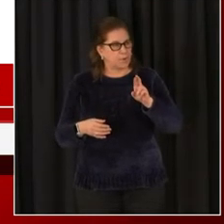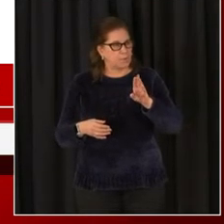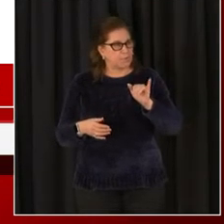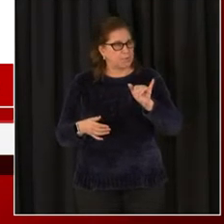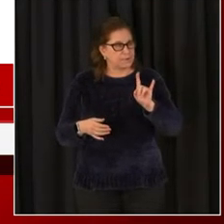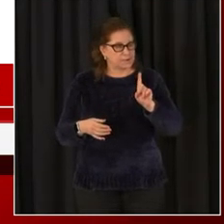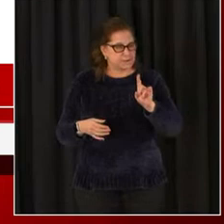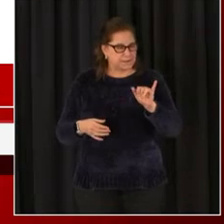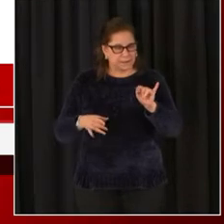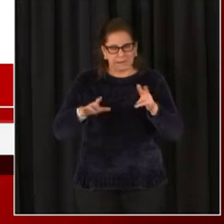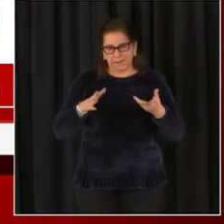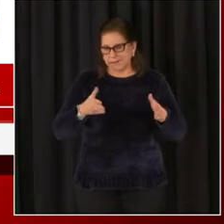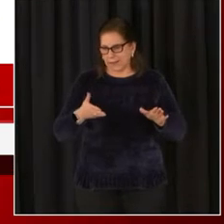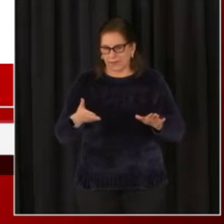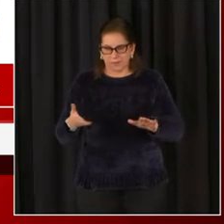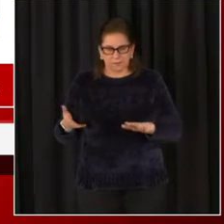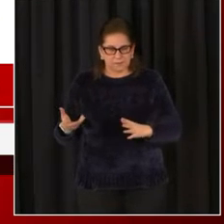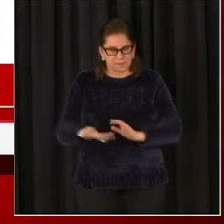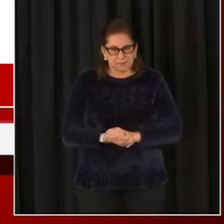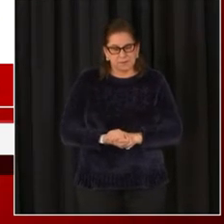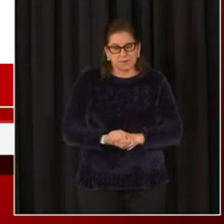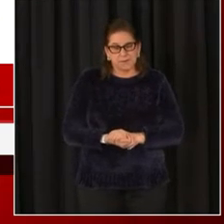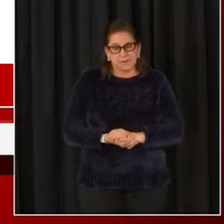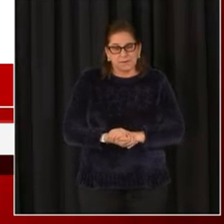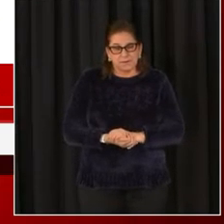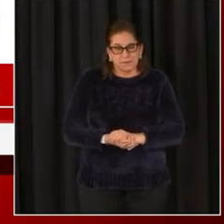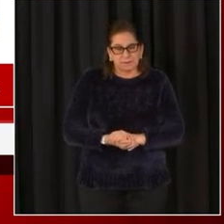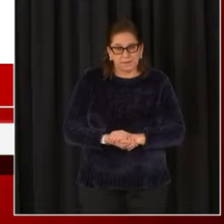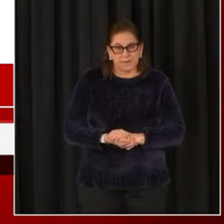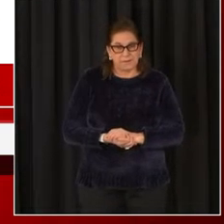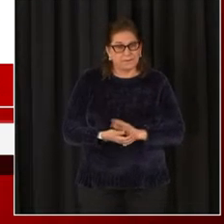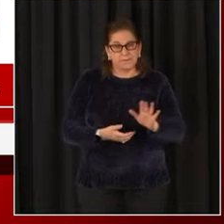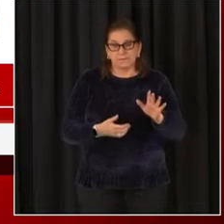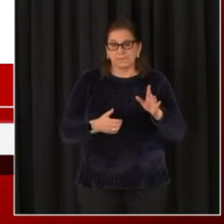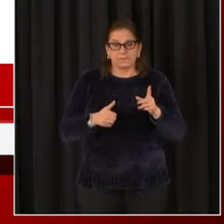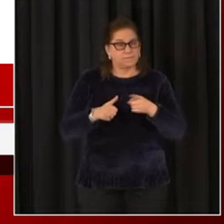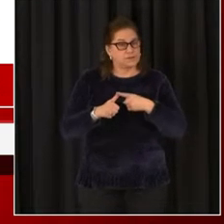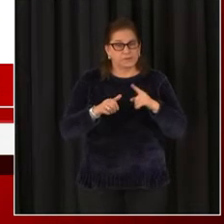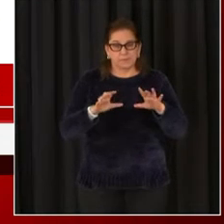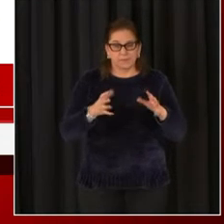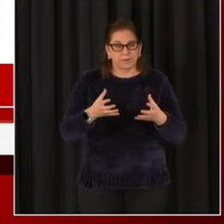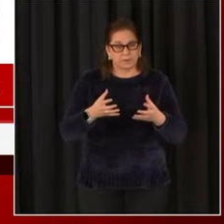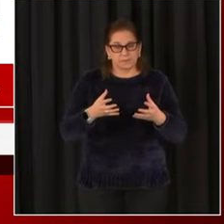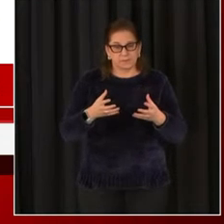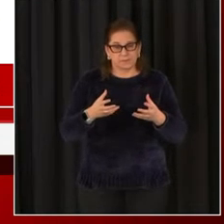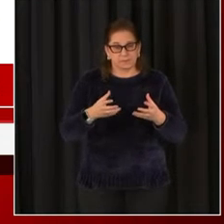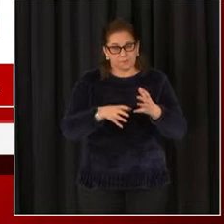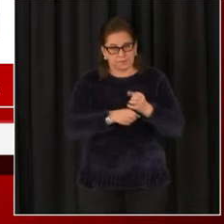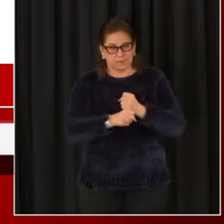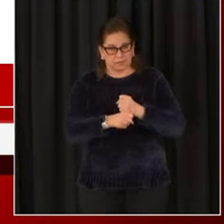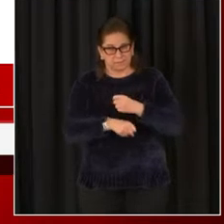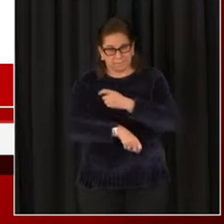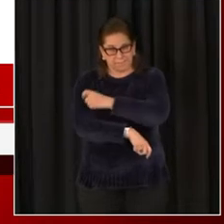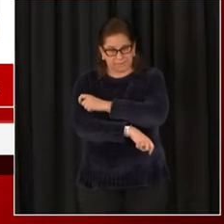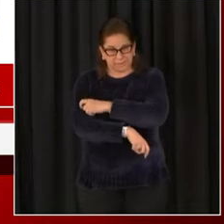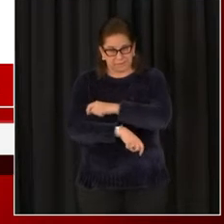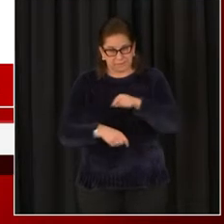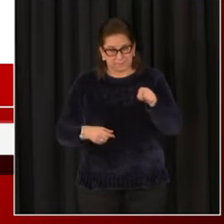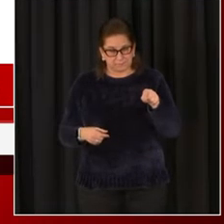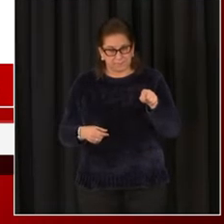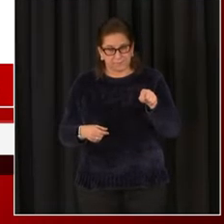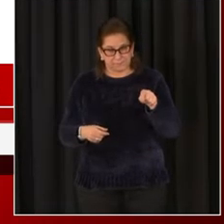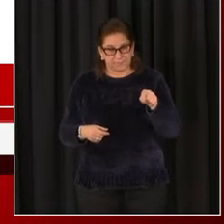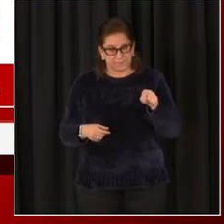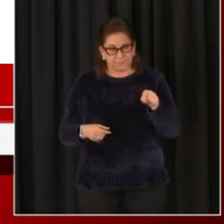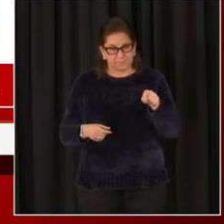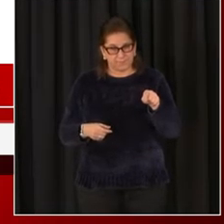prevention of morbidity and mortality, the first populations began receiving the vaccines after her